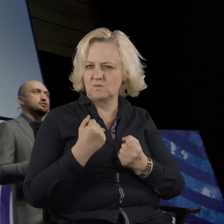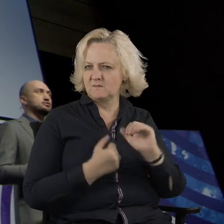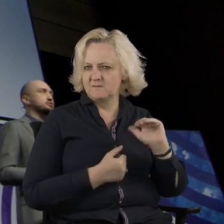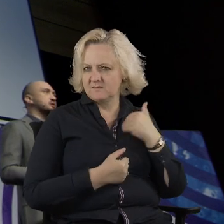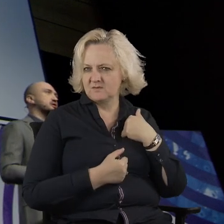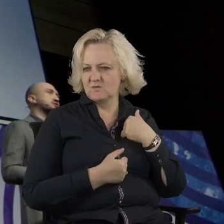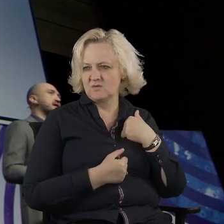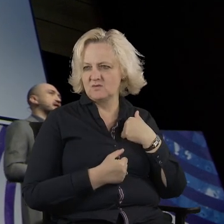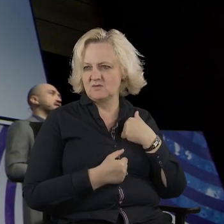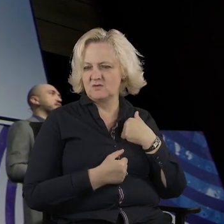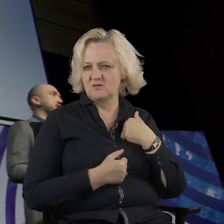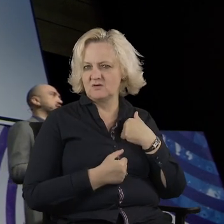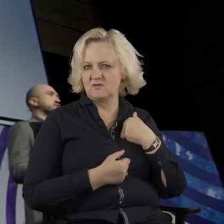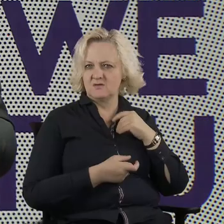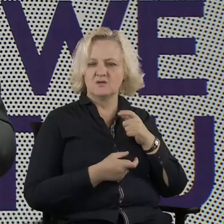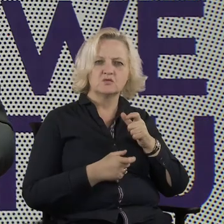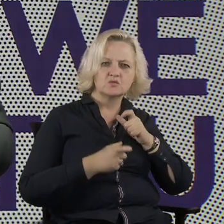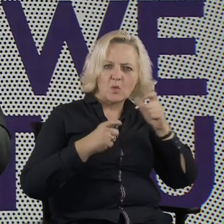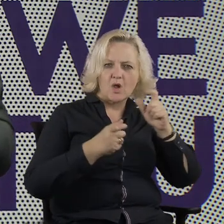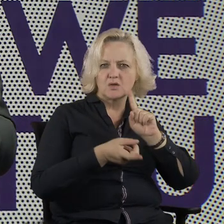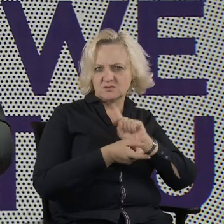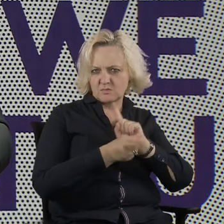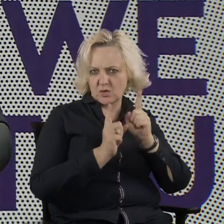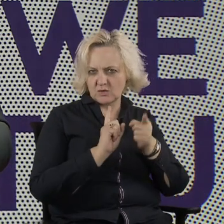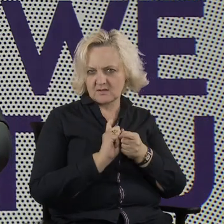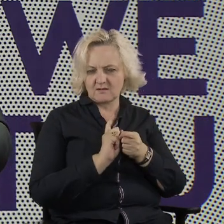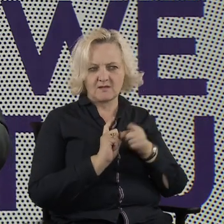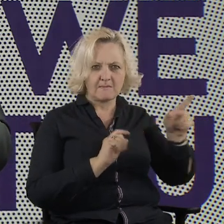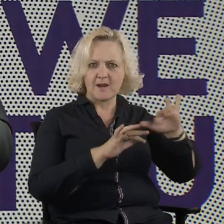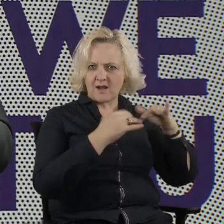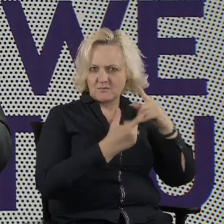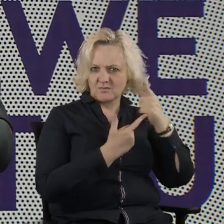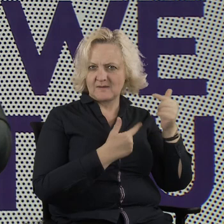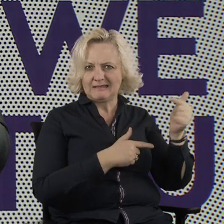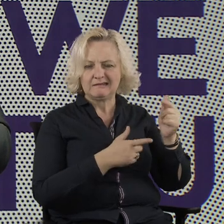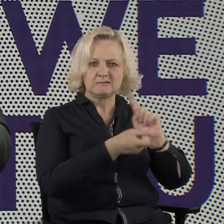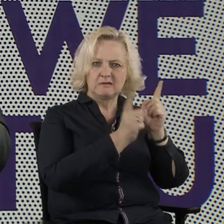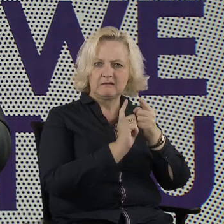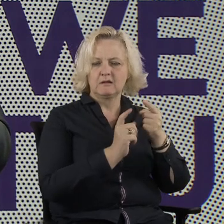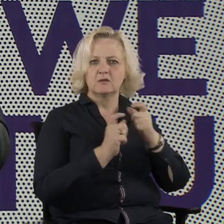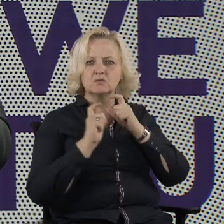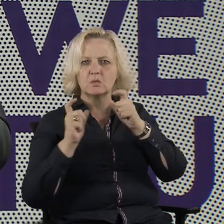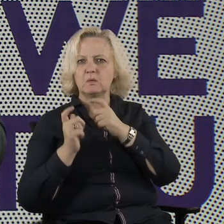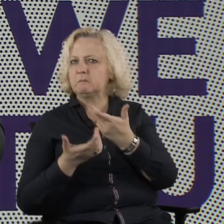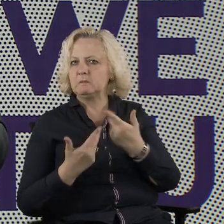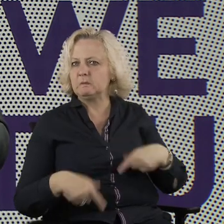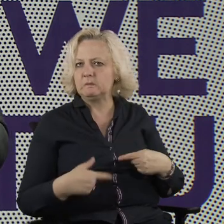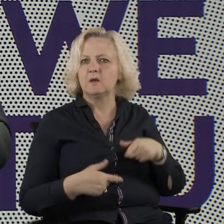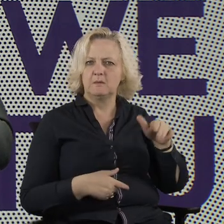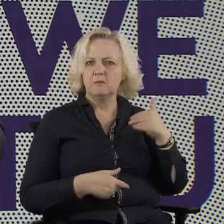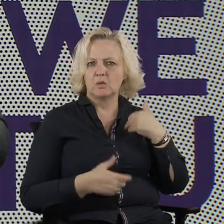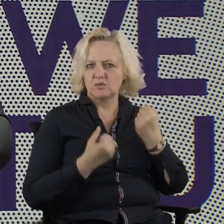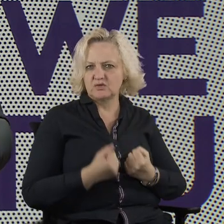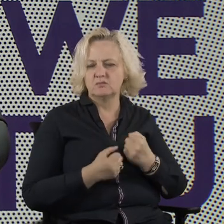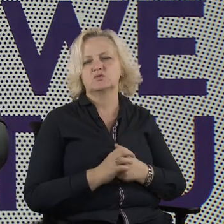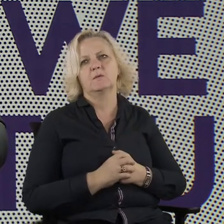interest groups because the parliamentary website just didn't allow for it. It was very cumbersome, very hard to use.